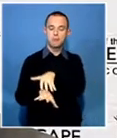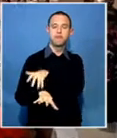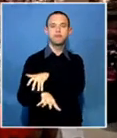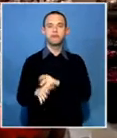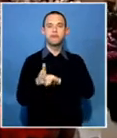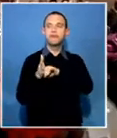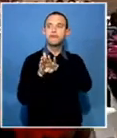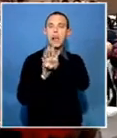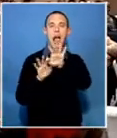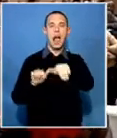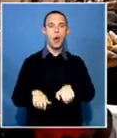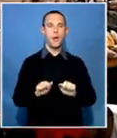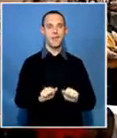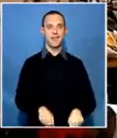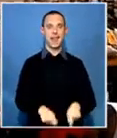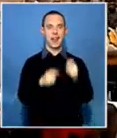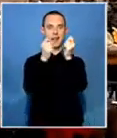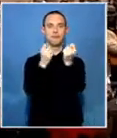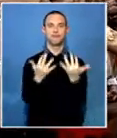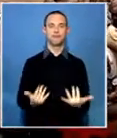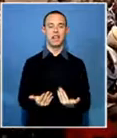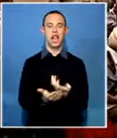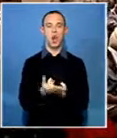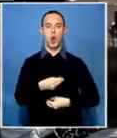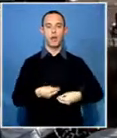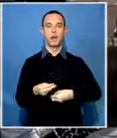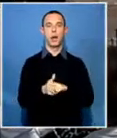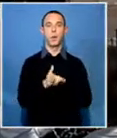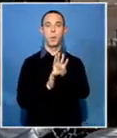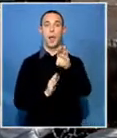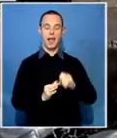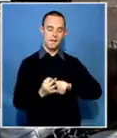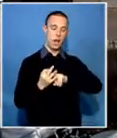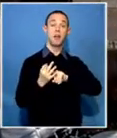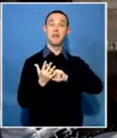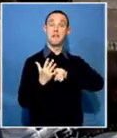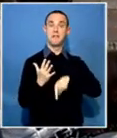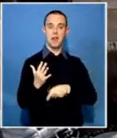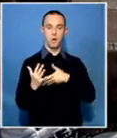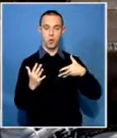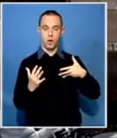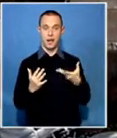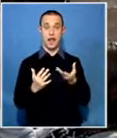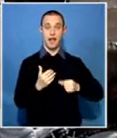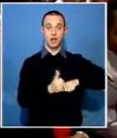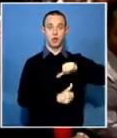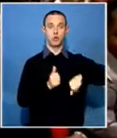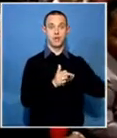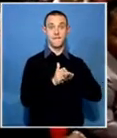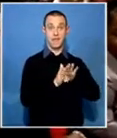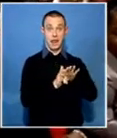of this province. Three of the newcomers are women. They are Nancy Silwai, a social development MEC.